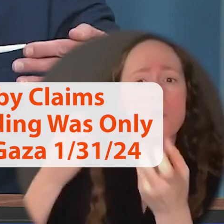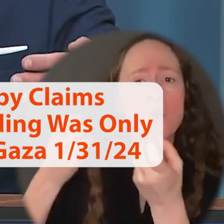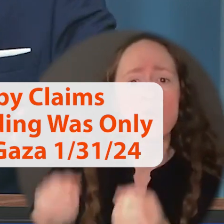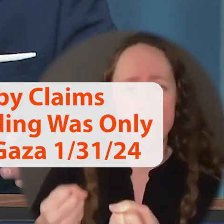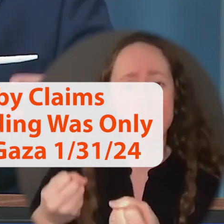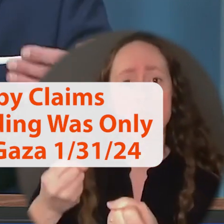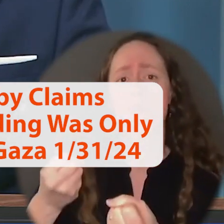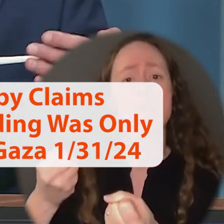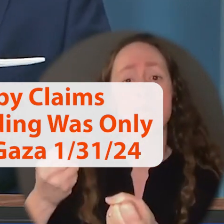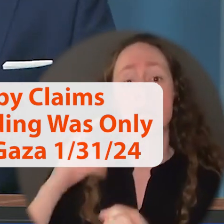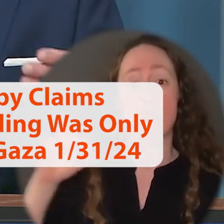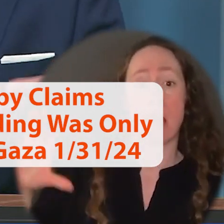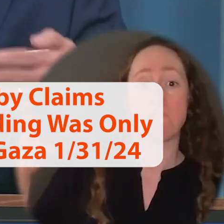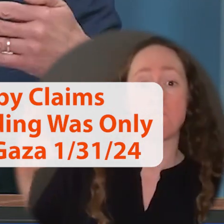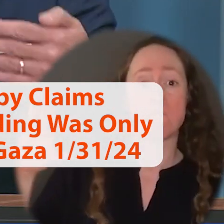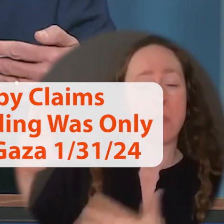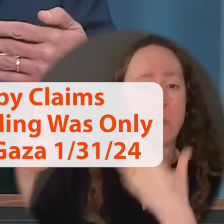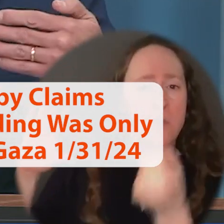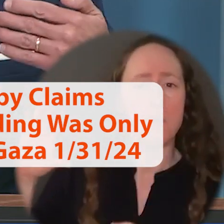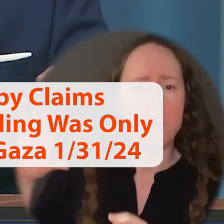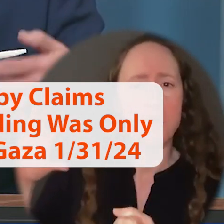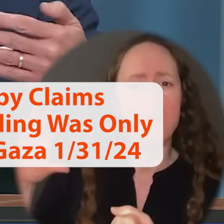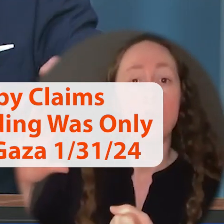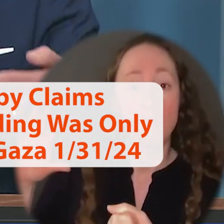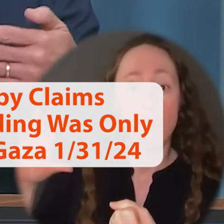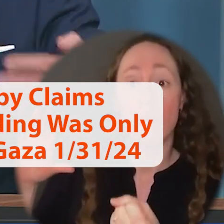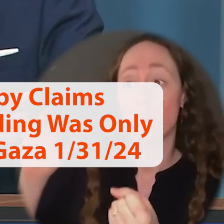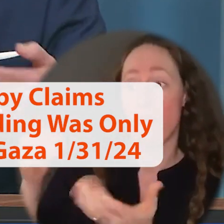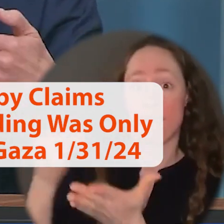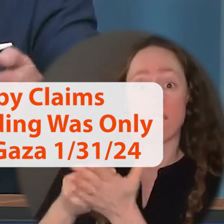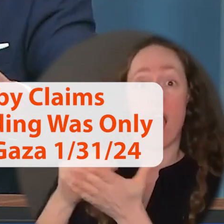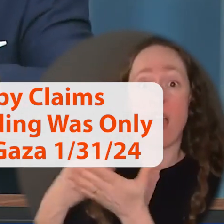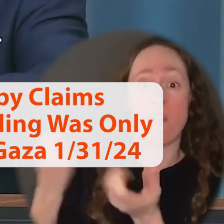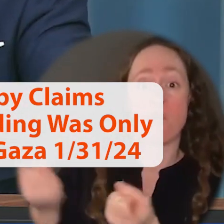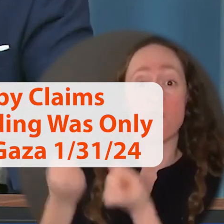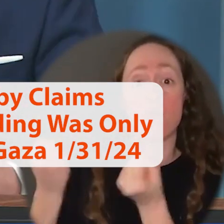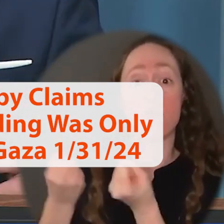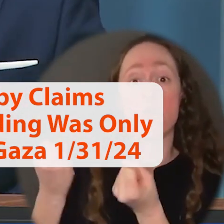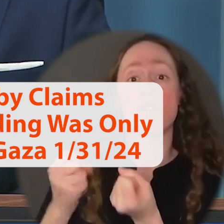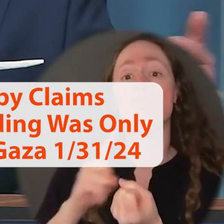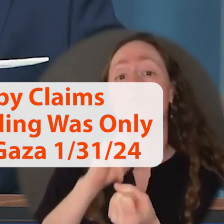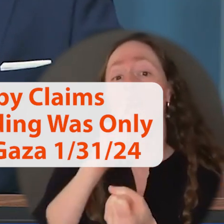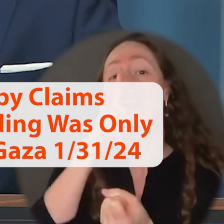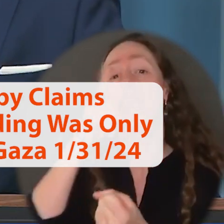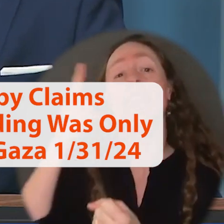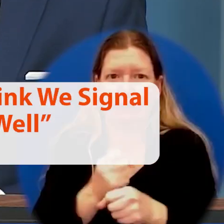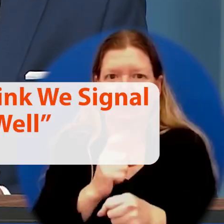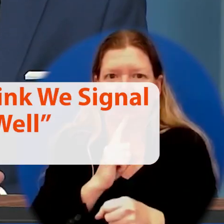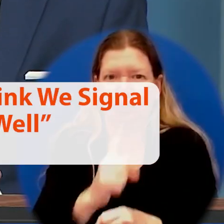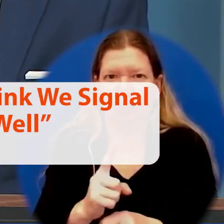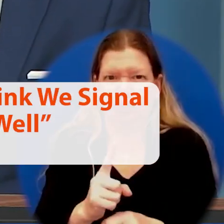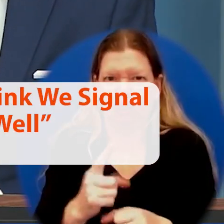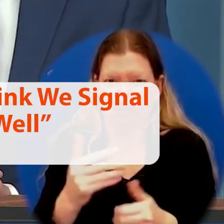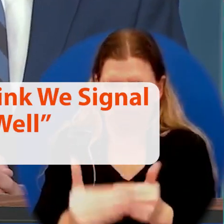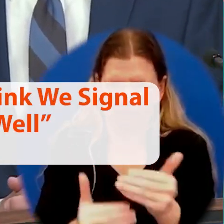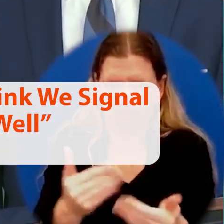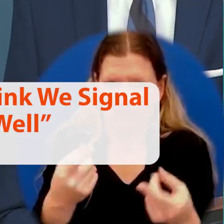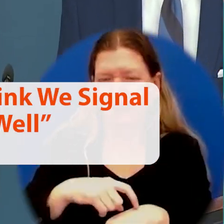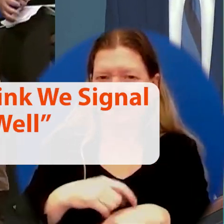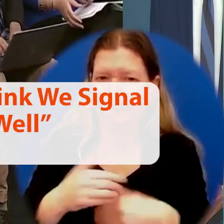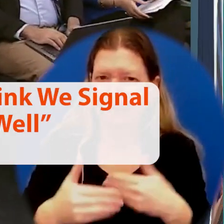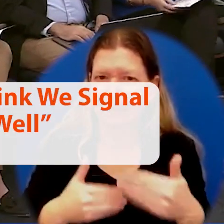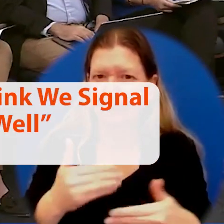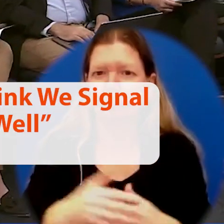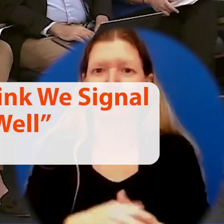in the allocation. And the money that was suspended was really designed more for their efforts in Jordan, not in Gaza. It has been three